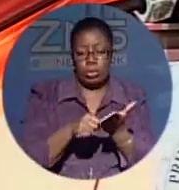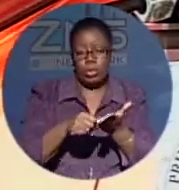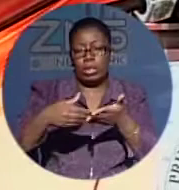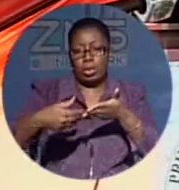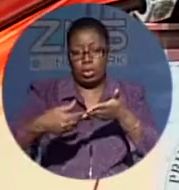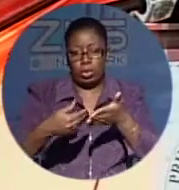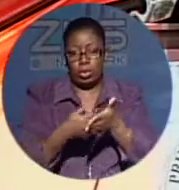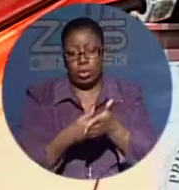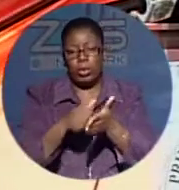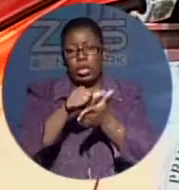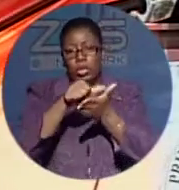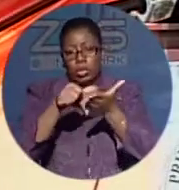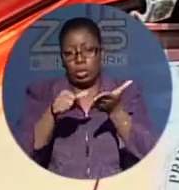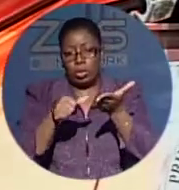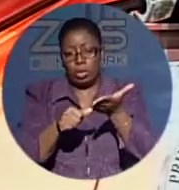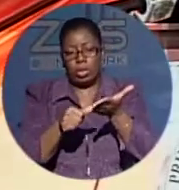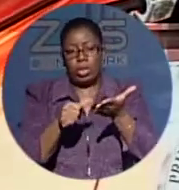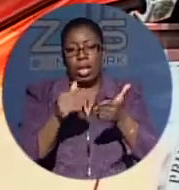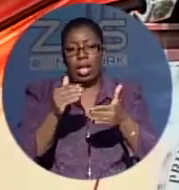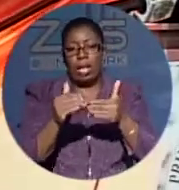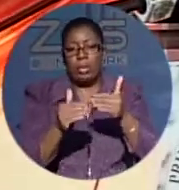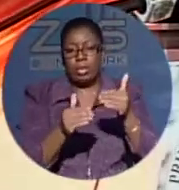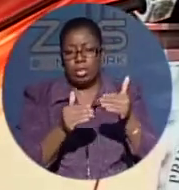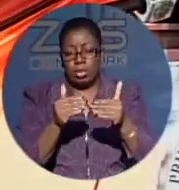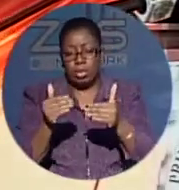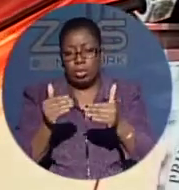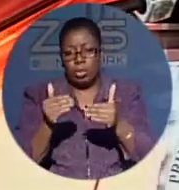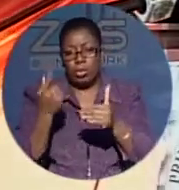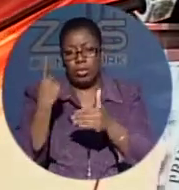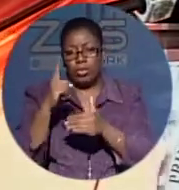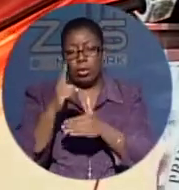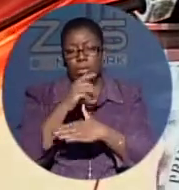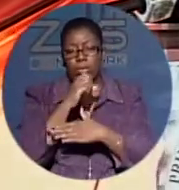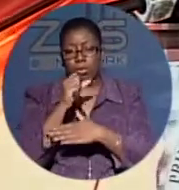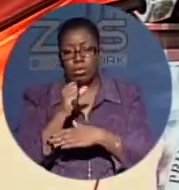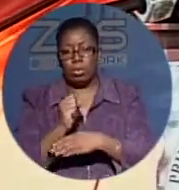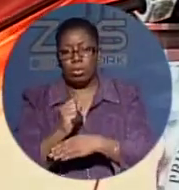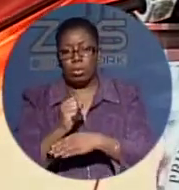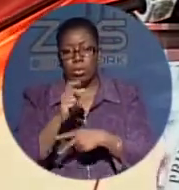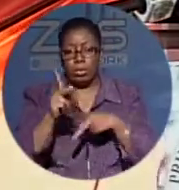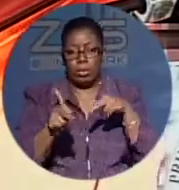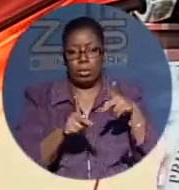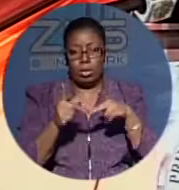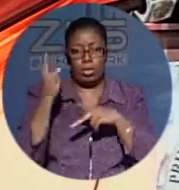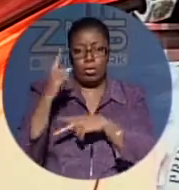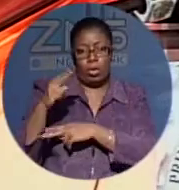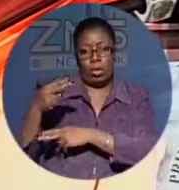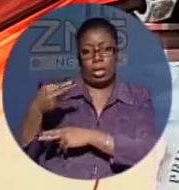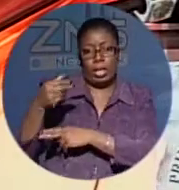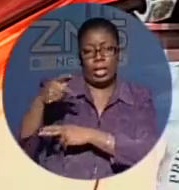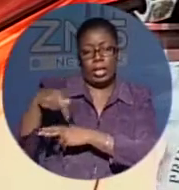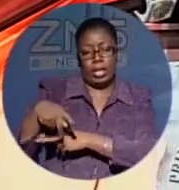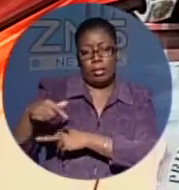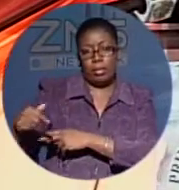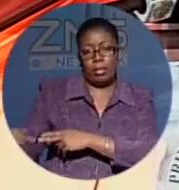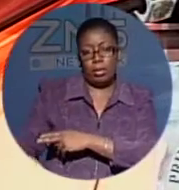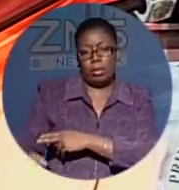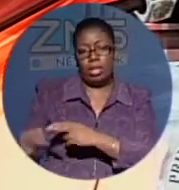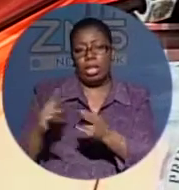surgical procedures, especially for our elderly, example, hip and knee replacement,